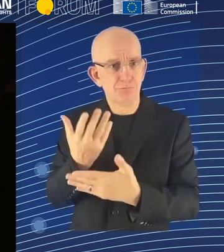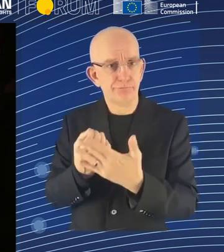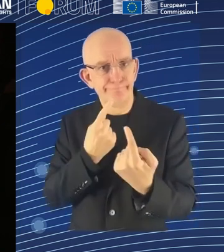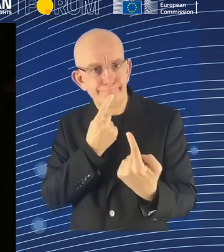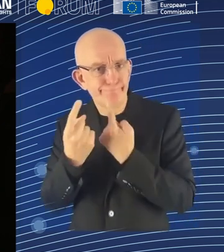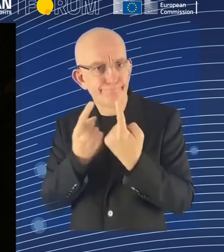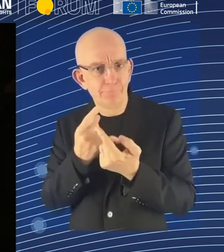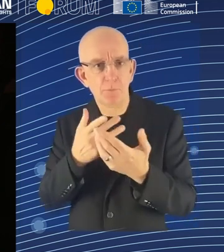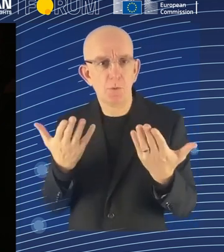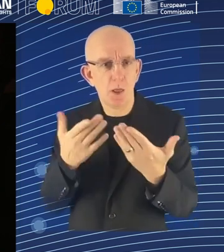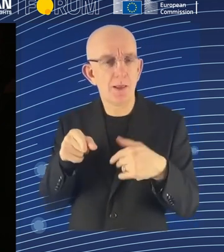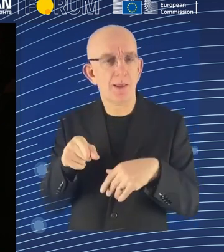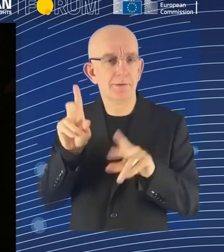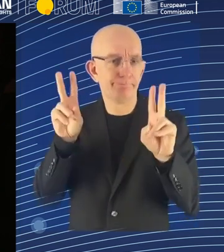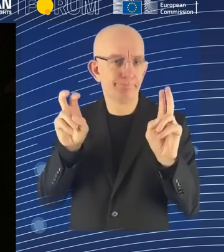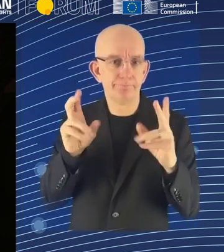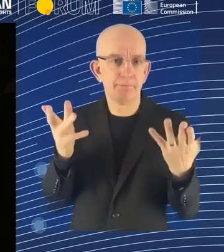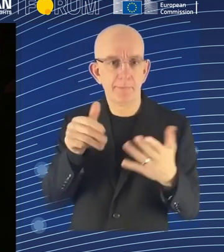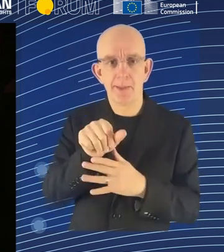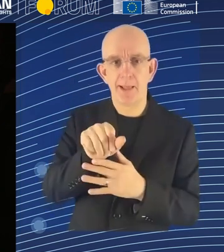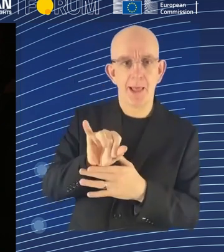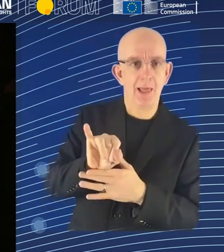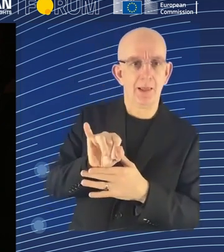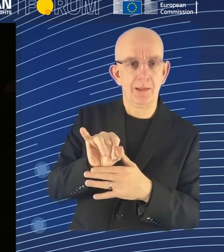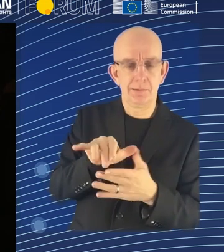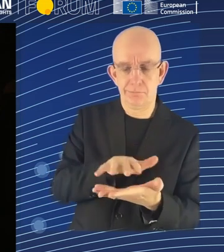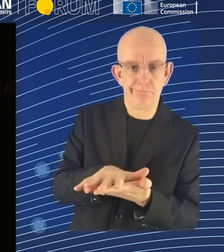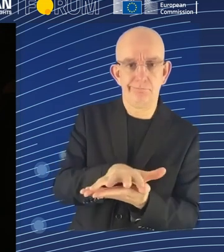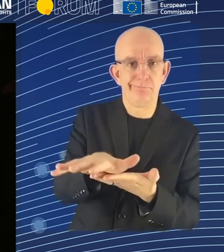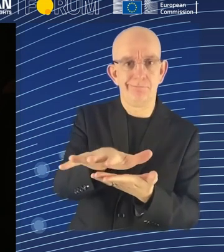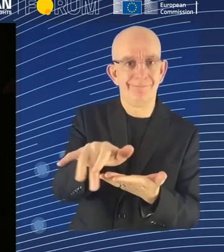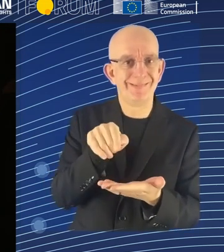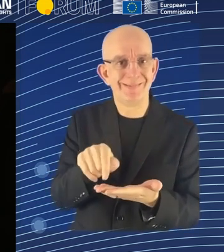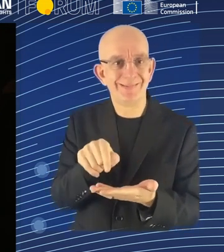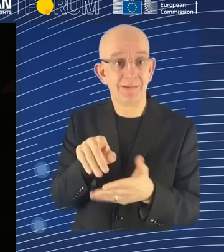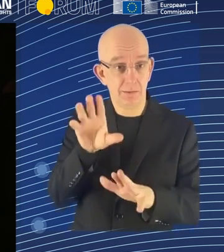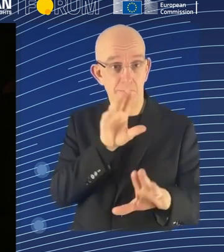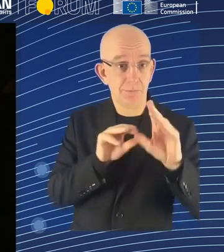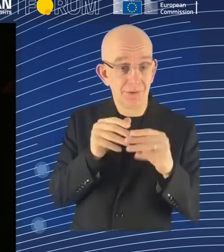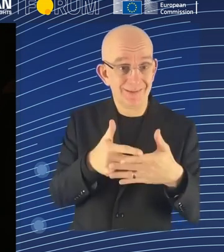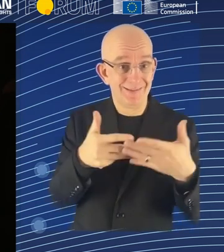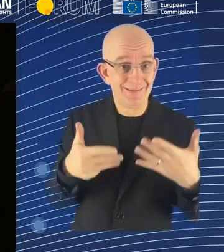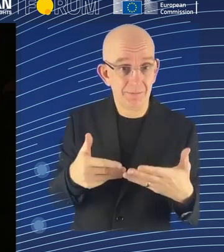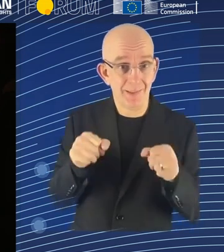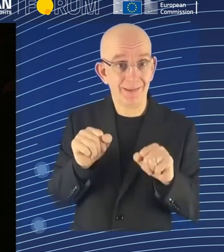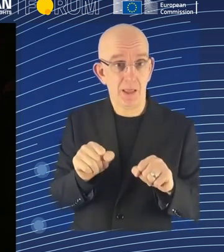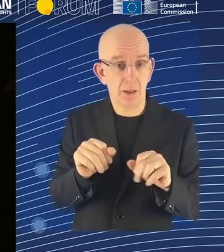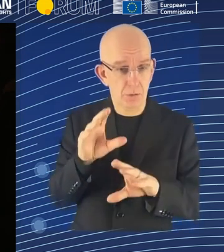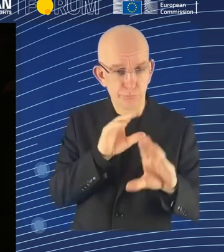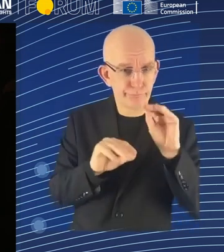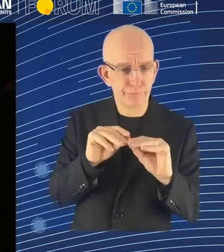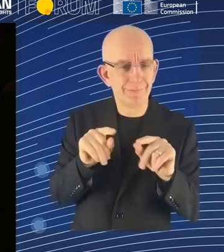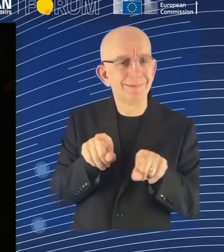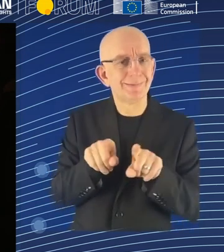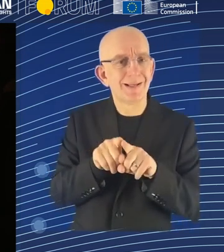automated decision-making systems. But a good example comes from Uber, right? I can take an Uber ride, give my driver one star, and